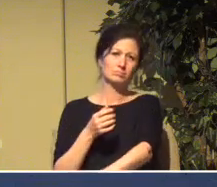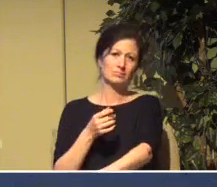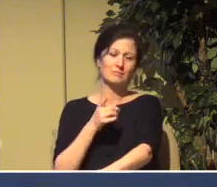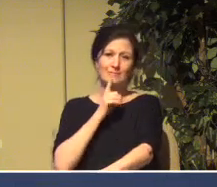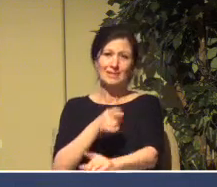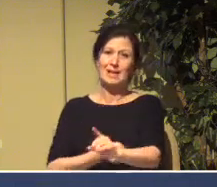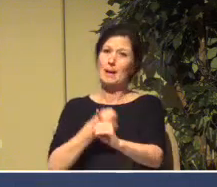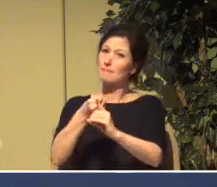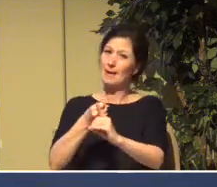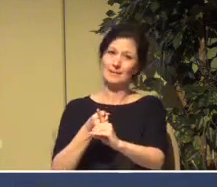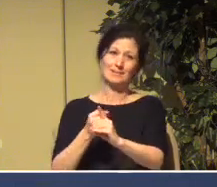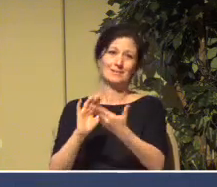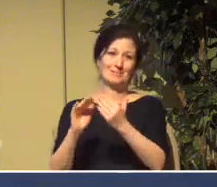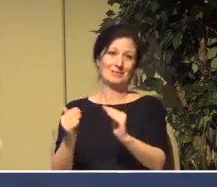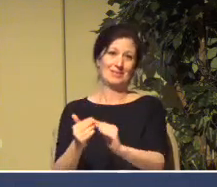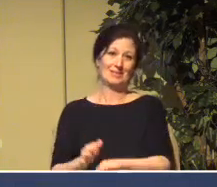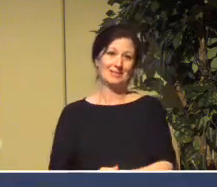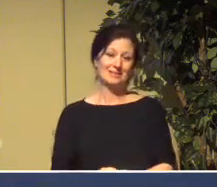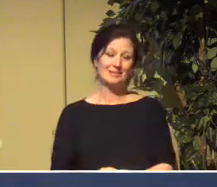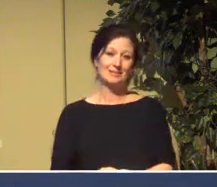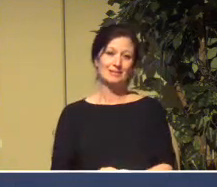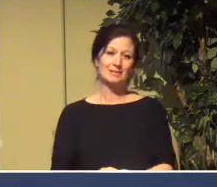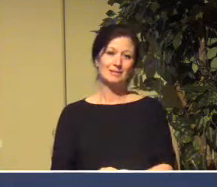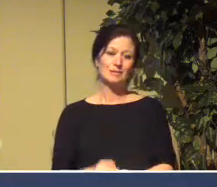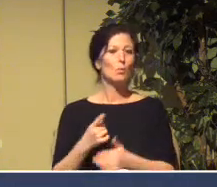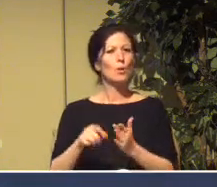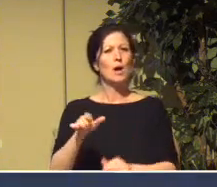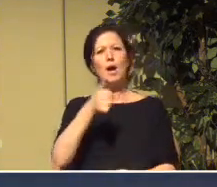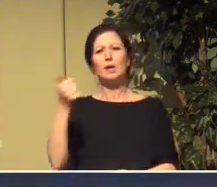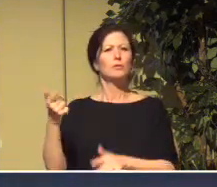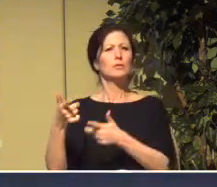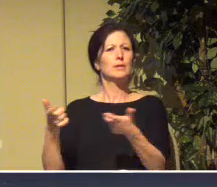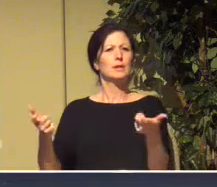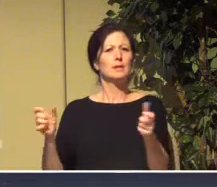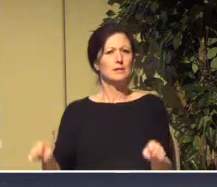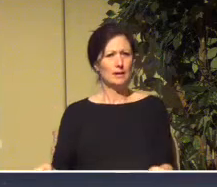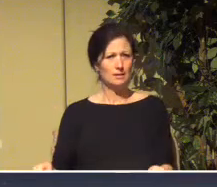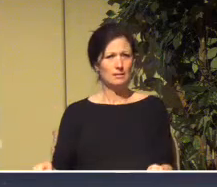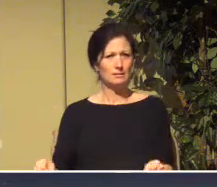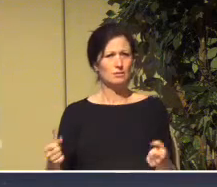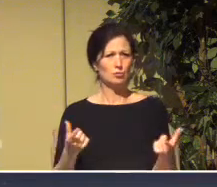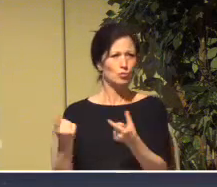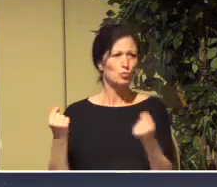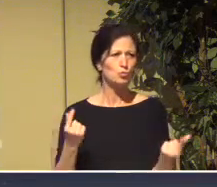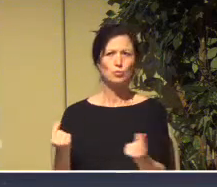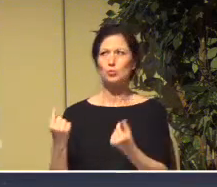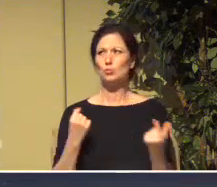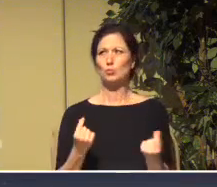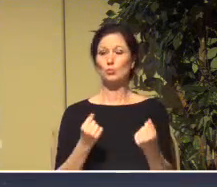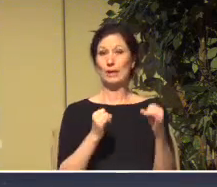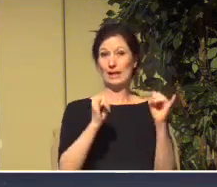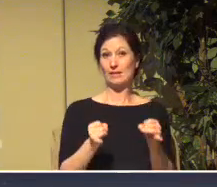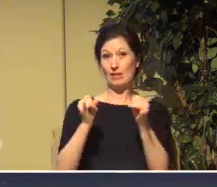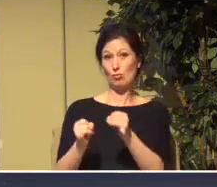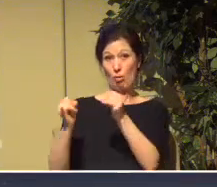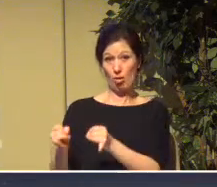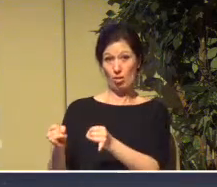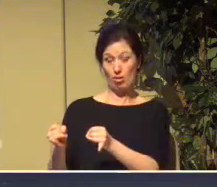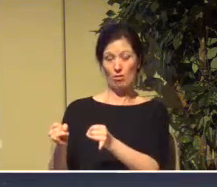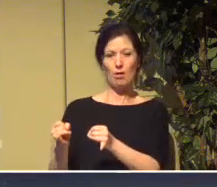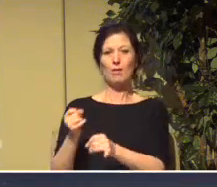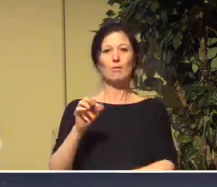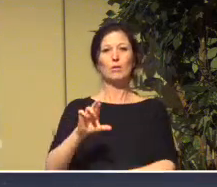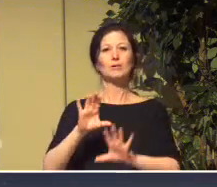Are there other ways that we can serve, whether it's individually or as a church community, using